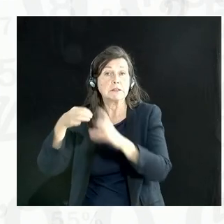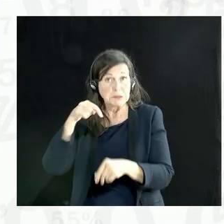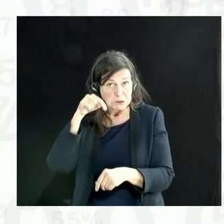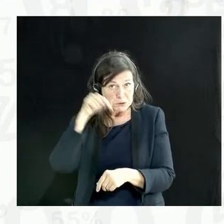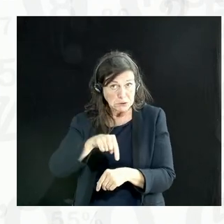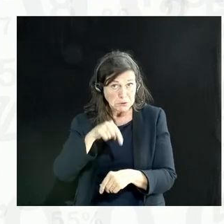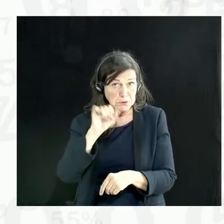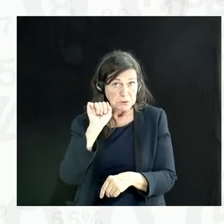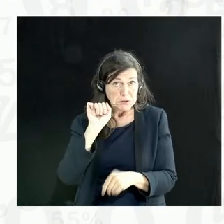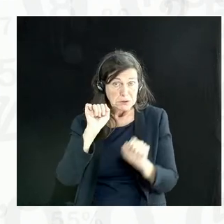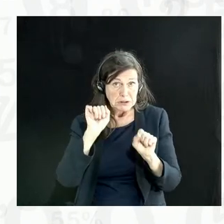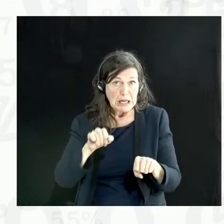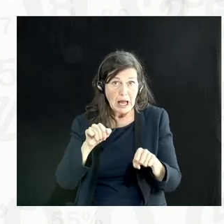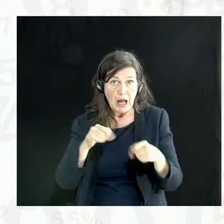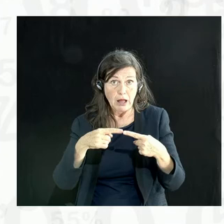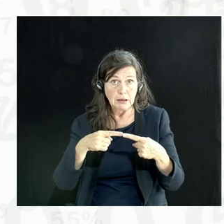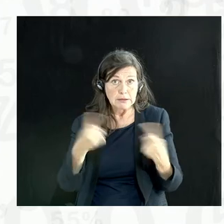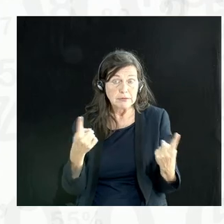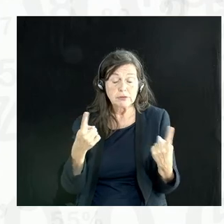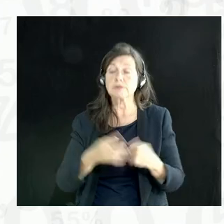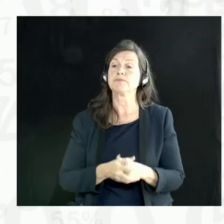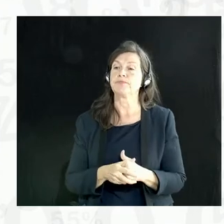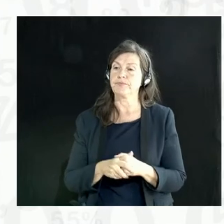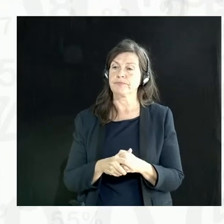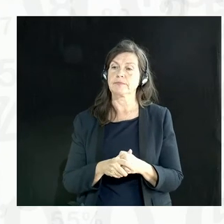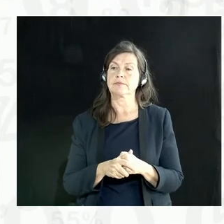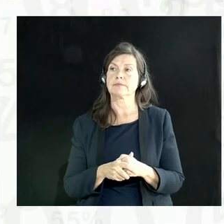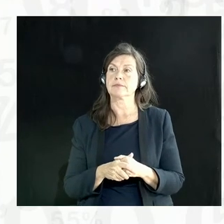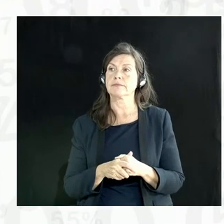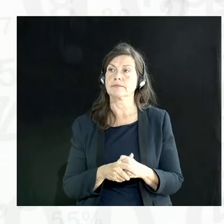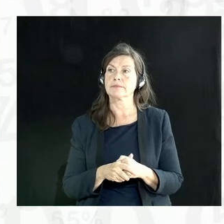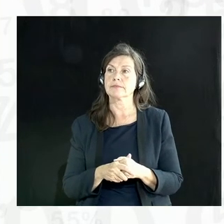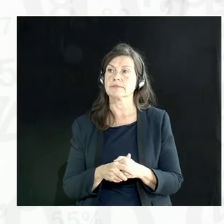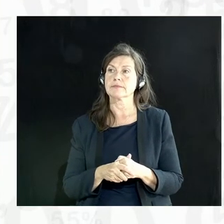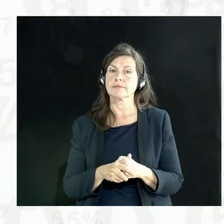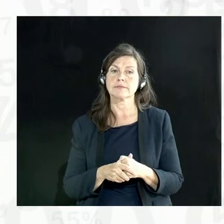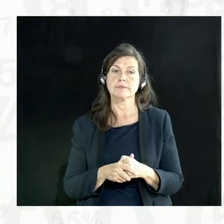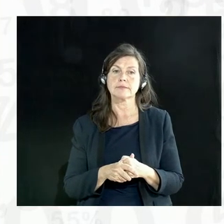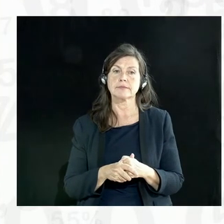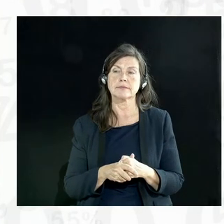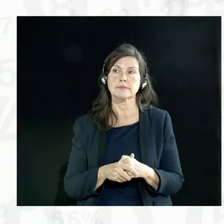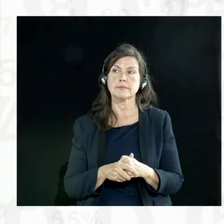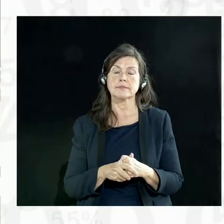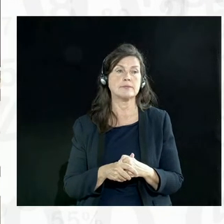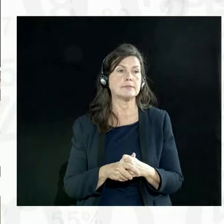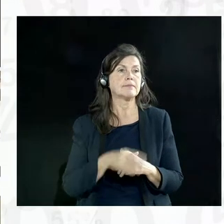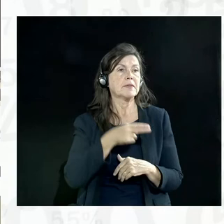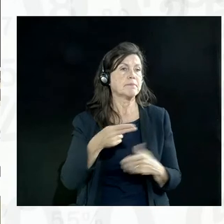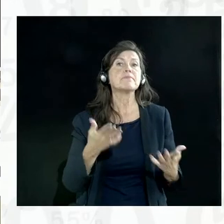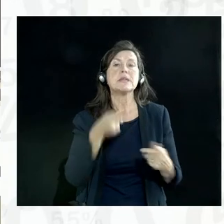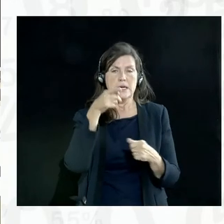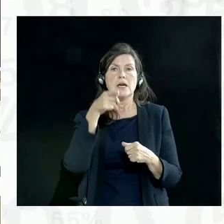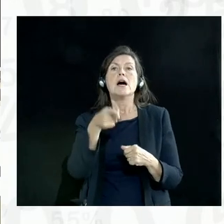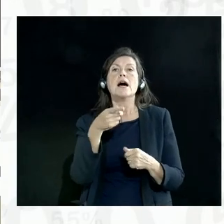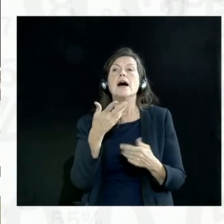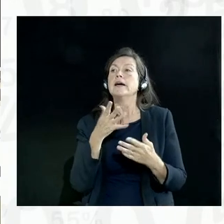Yeah, thank you for your question. I think, you know, what's been common across the presentations is this need for transparency and the fact that, you know,